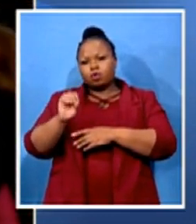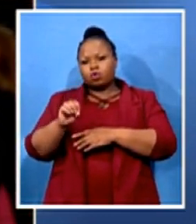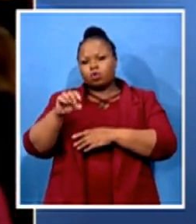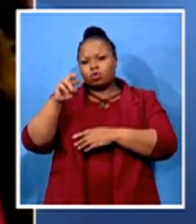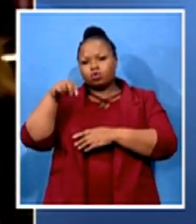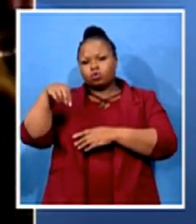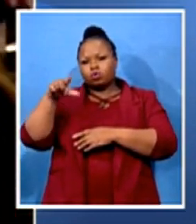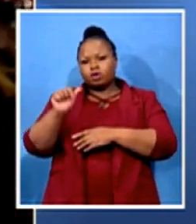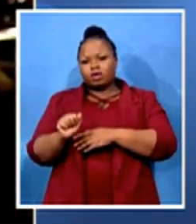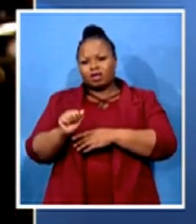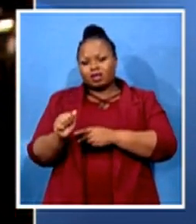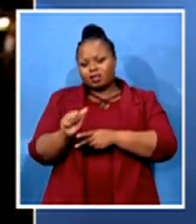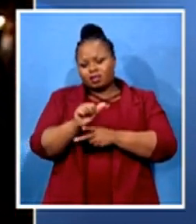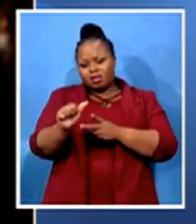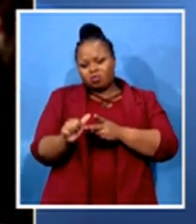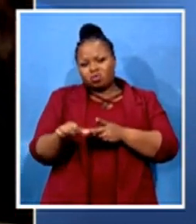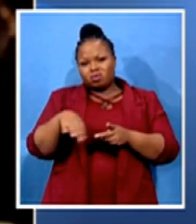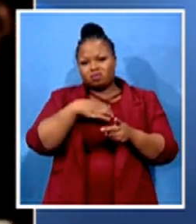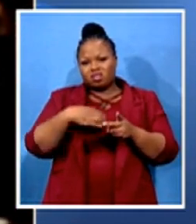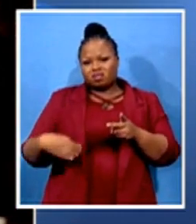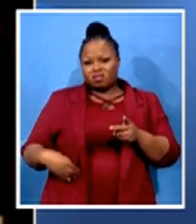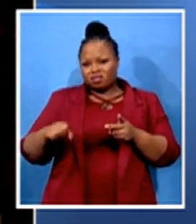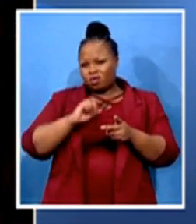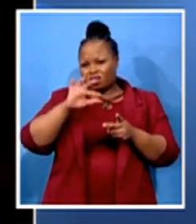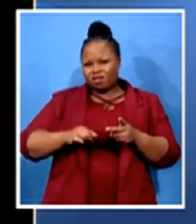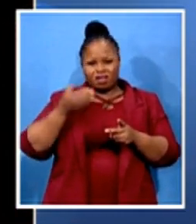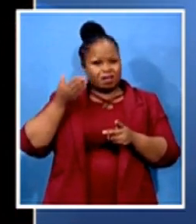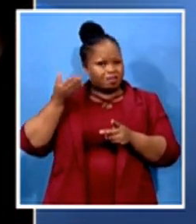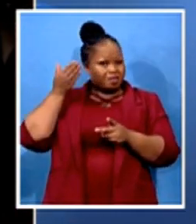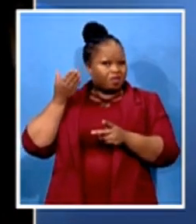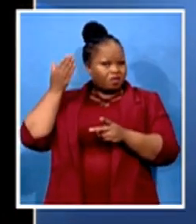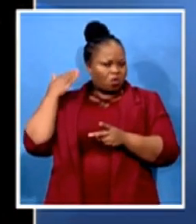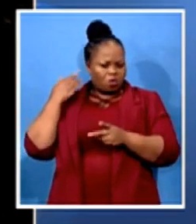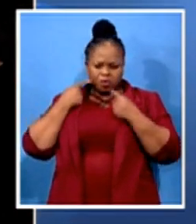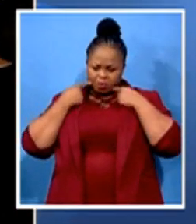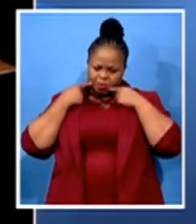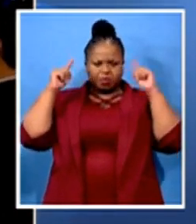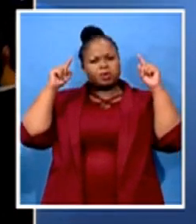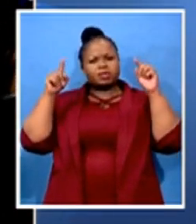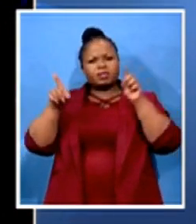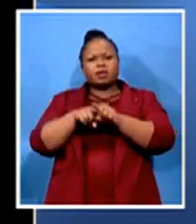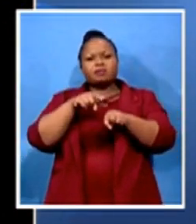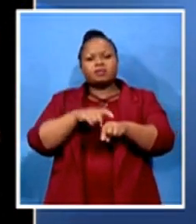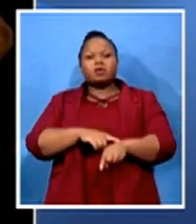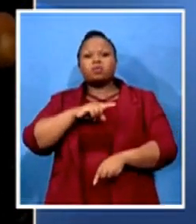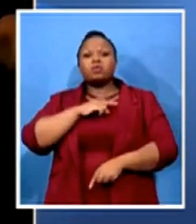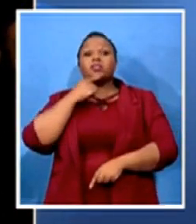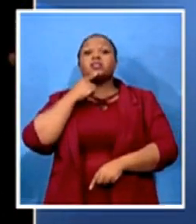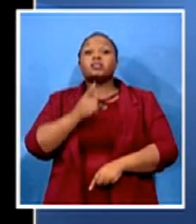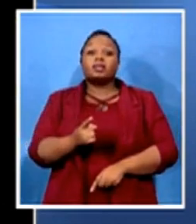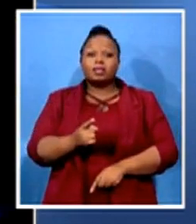statement immediately when it was declared that these two will be